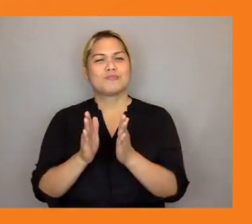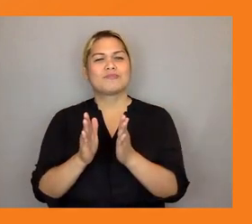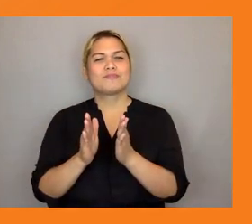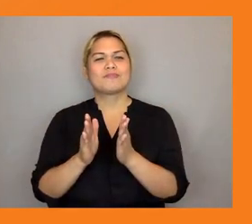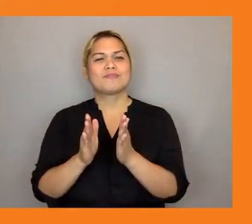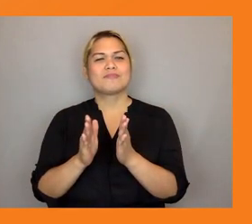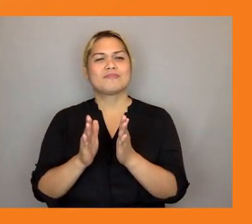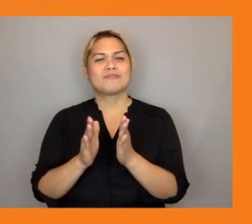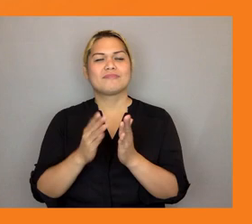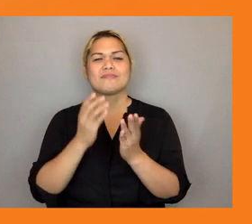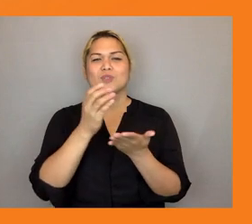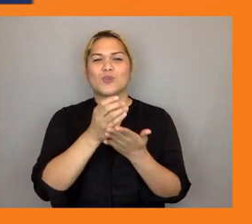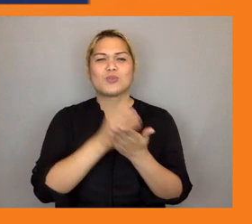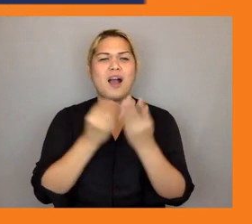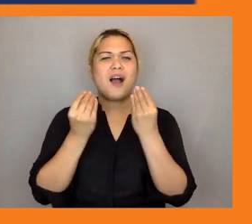economies